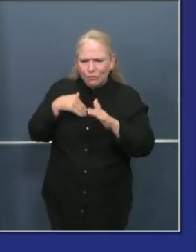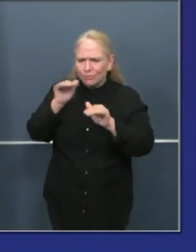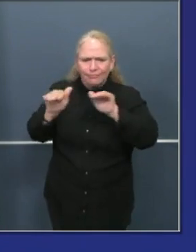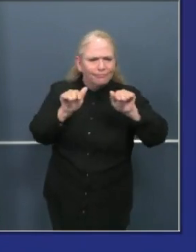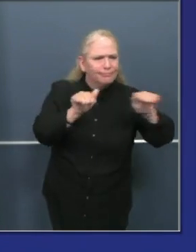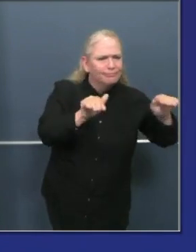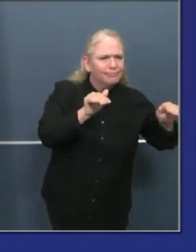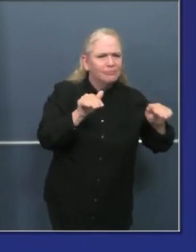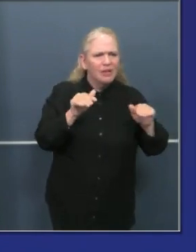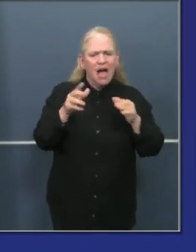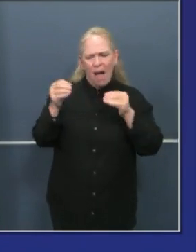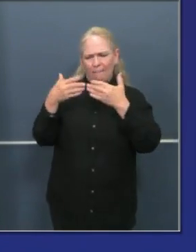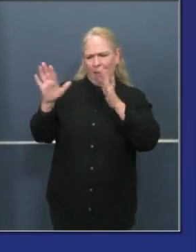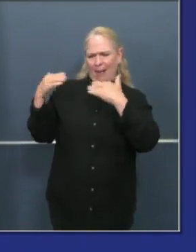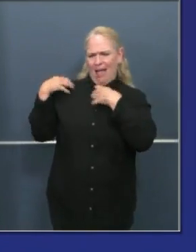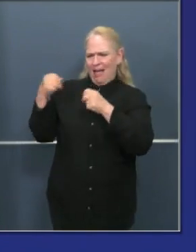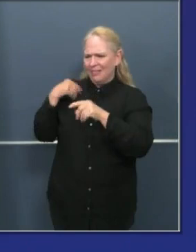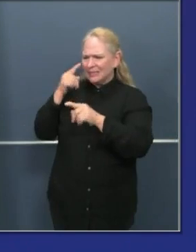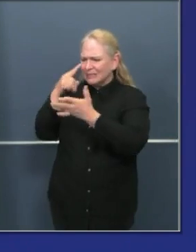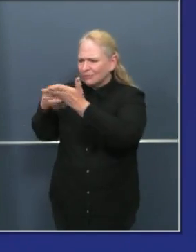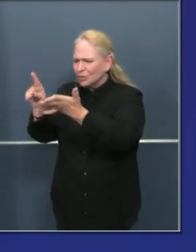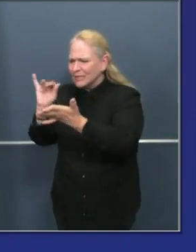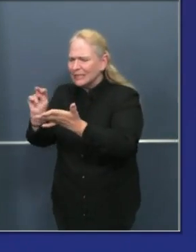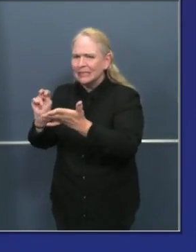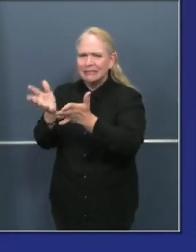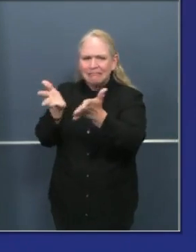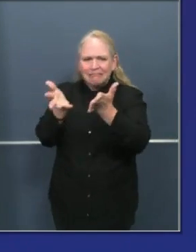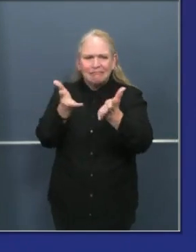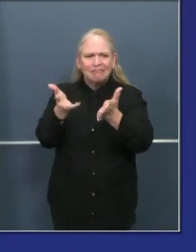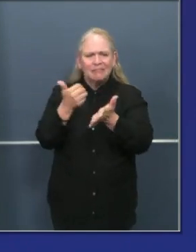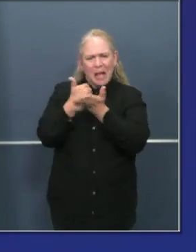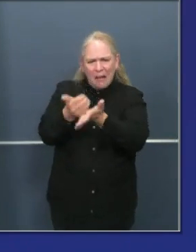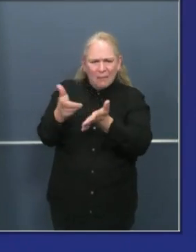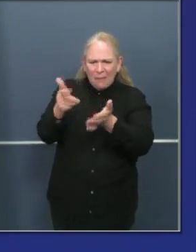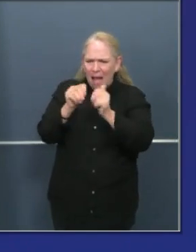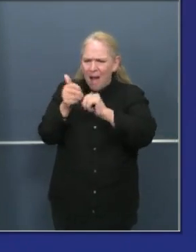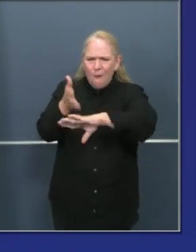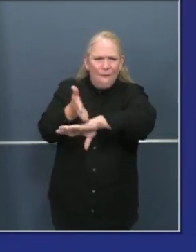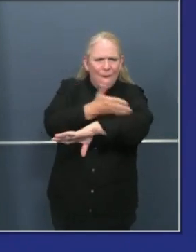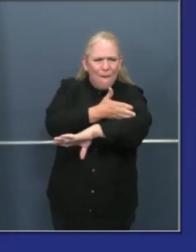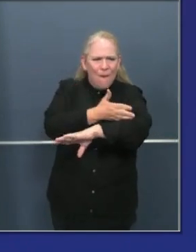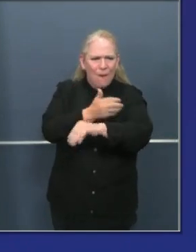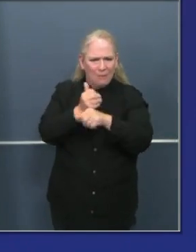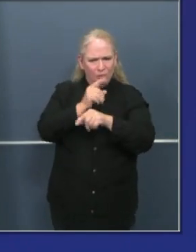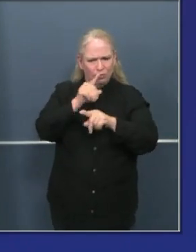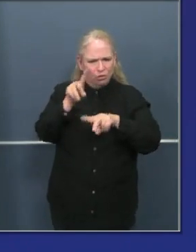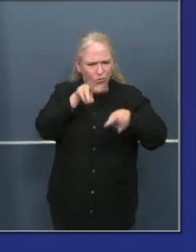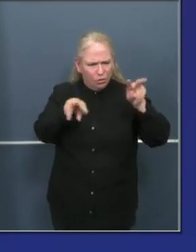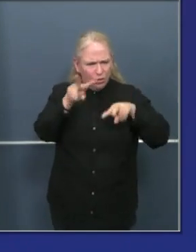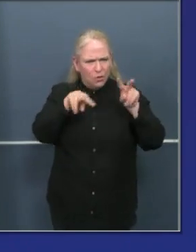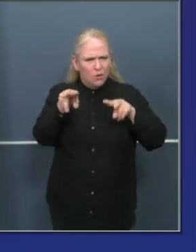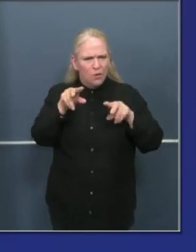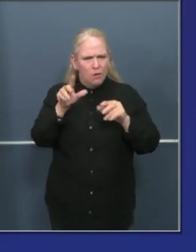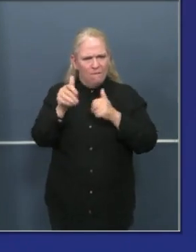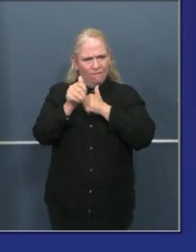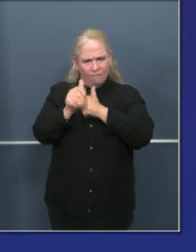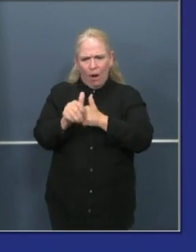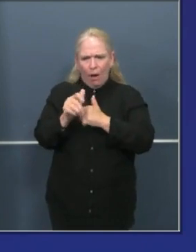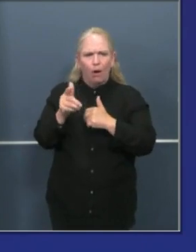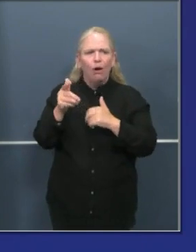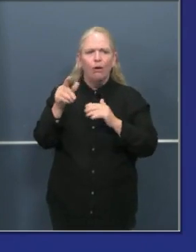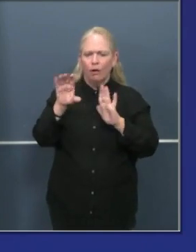the county to address criterion that they attested to, that they put forward as a county